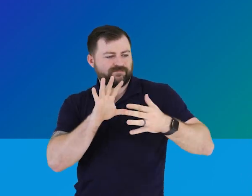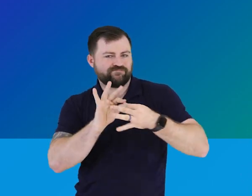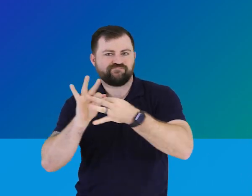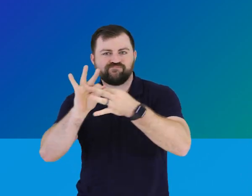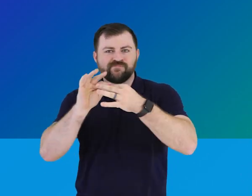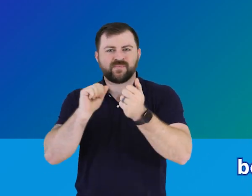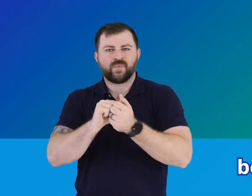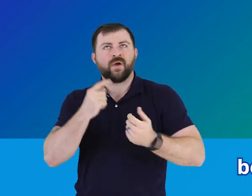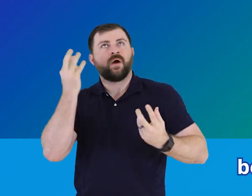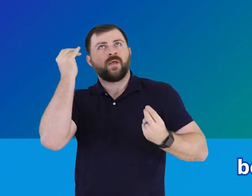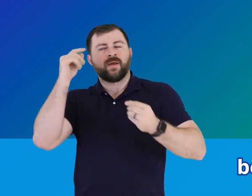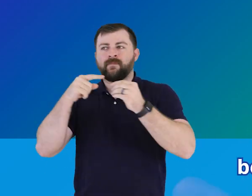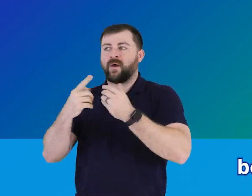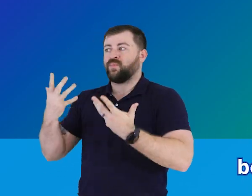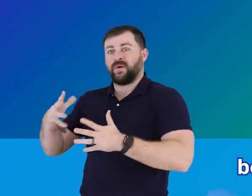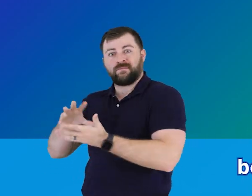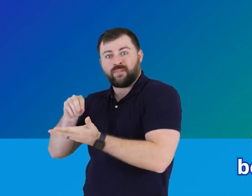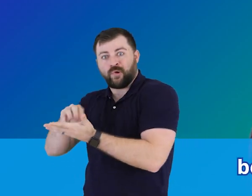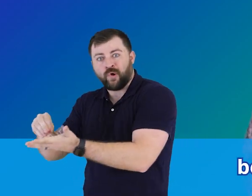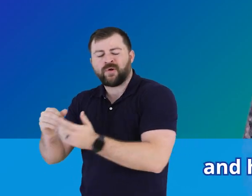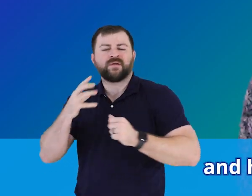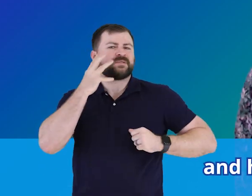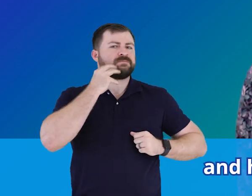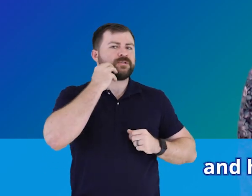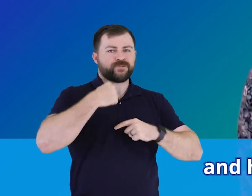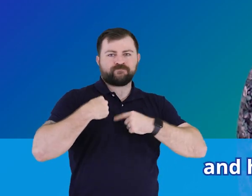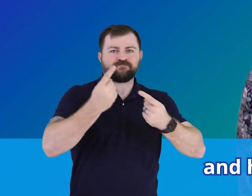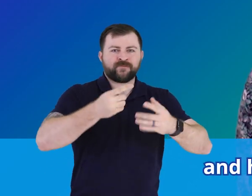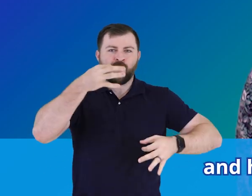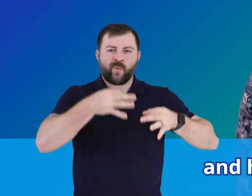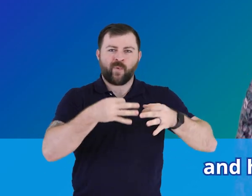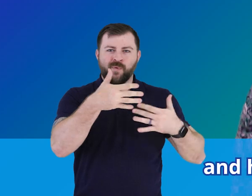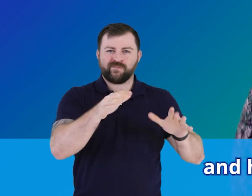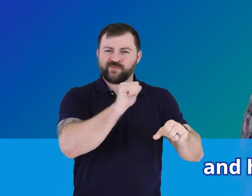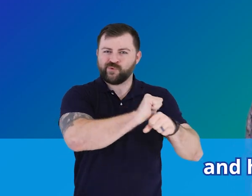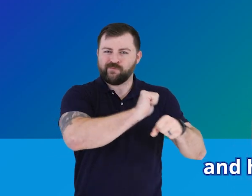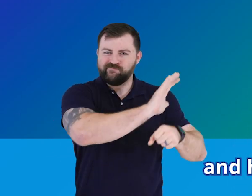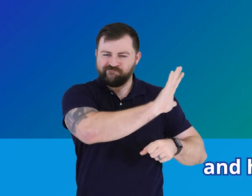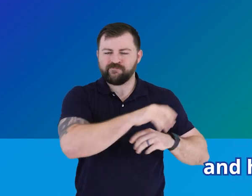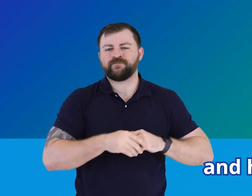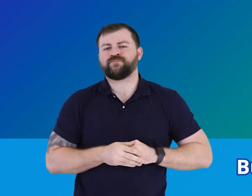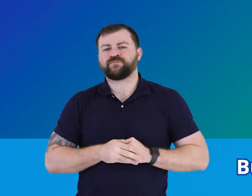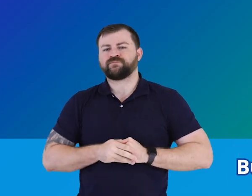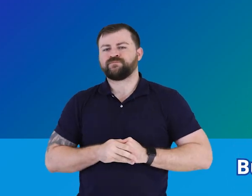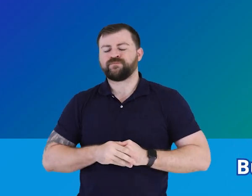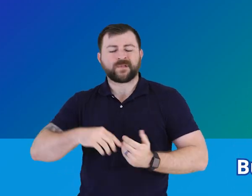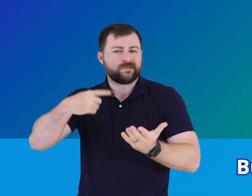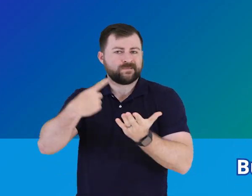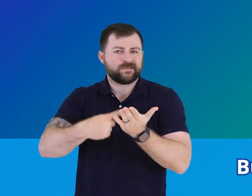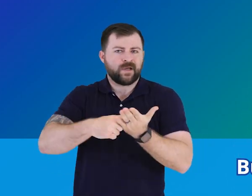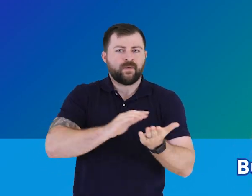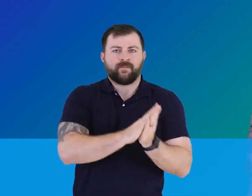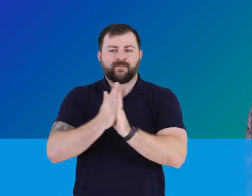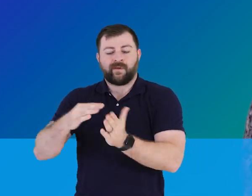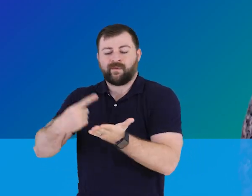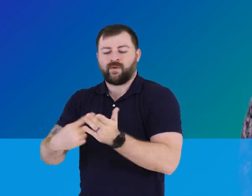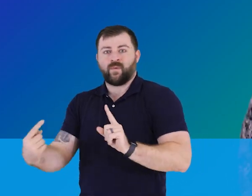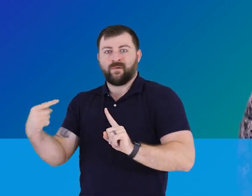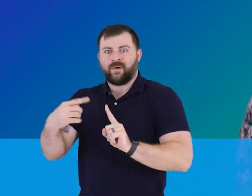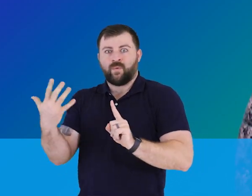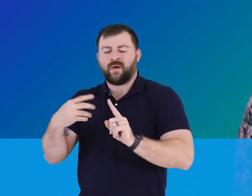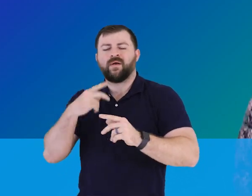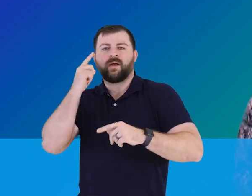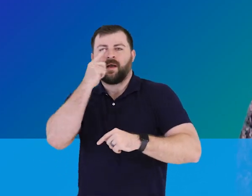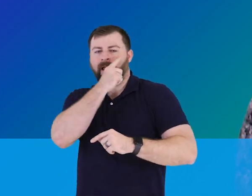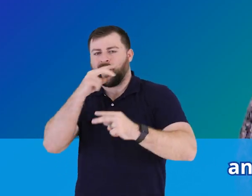making connections between what she was learning and her experiences in the courtroom. But when the discussion turned to the meaning